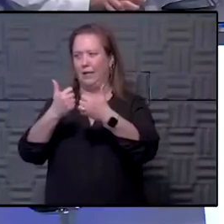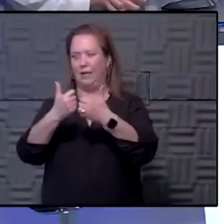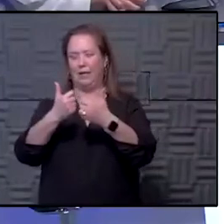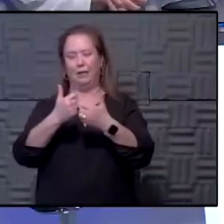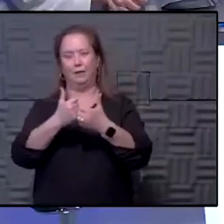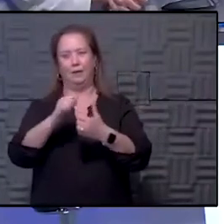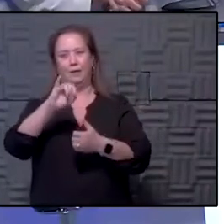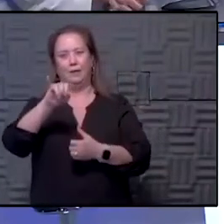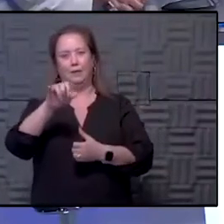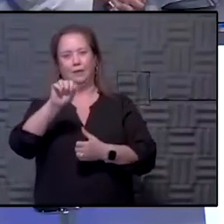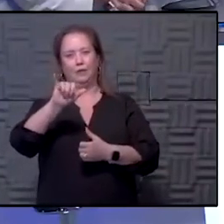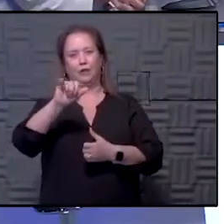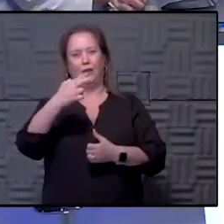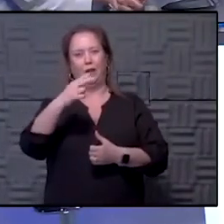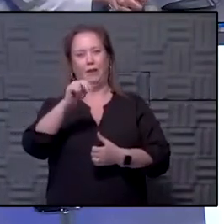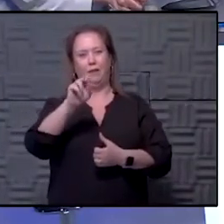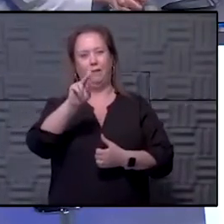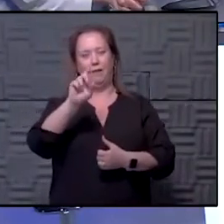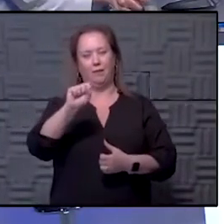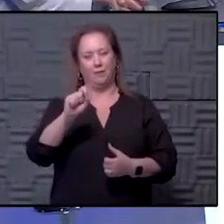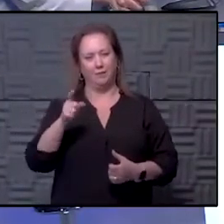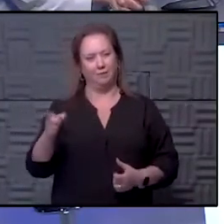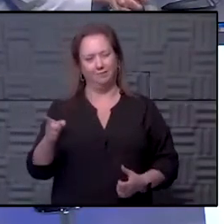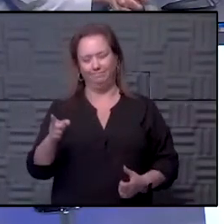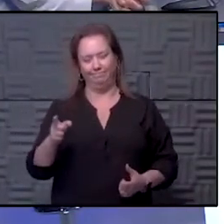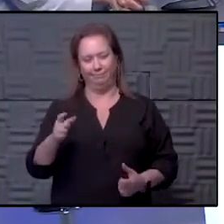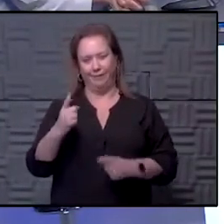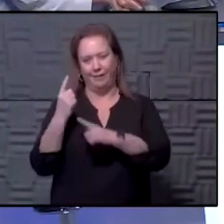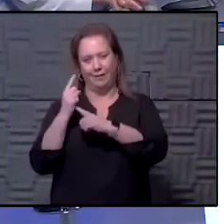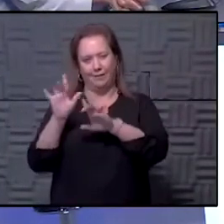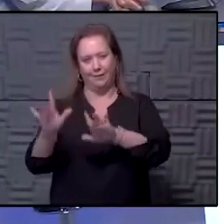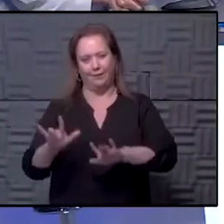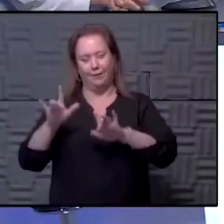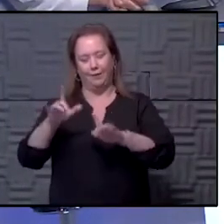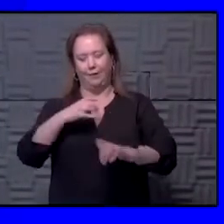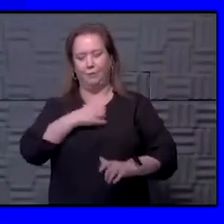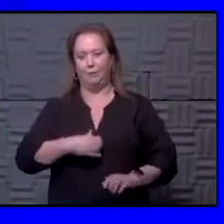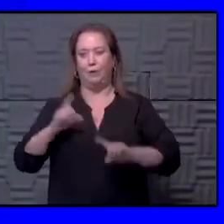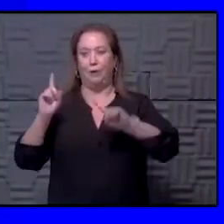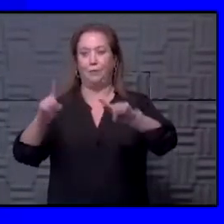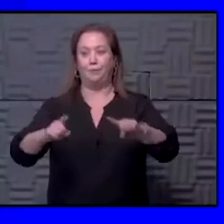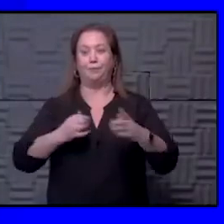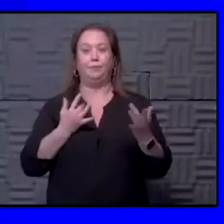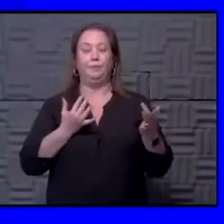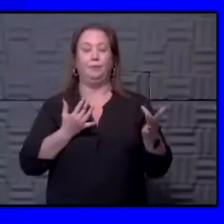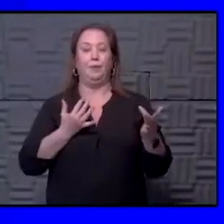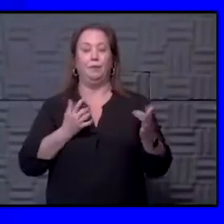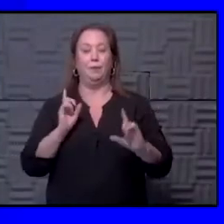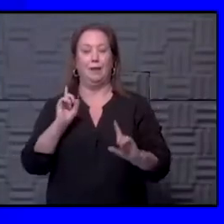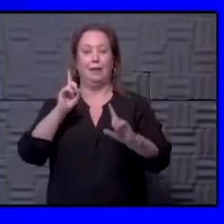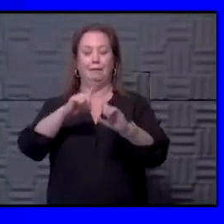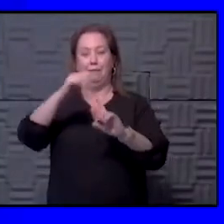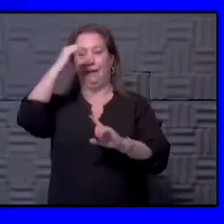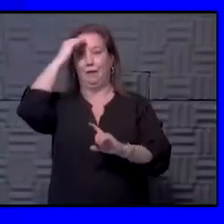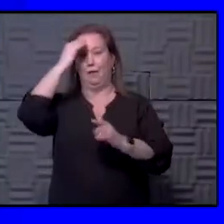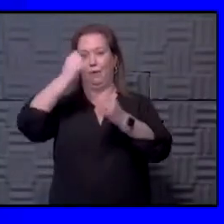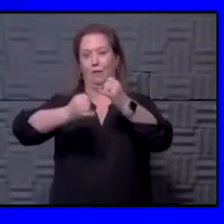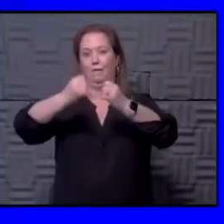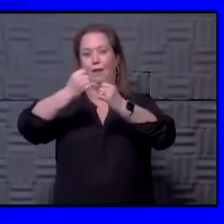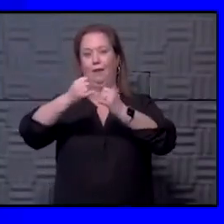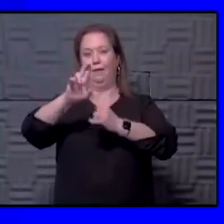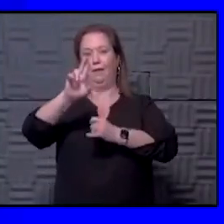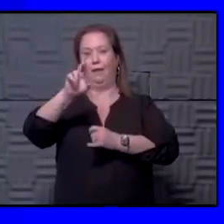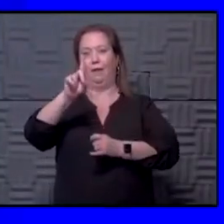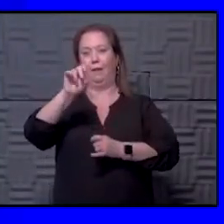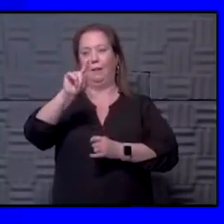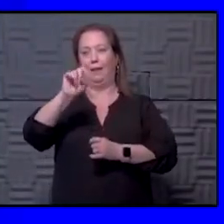Yeah, the Jayhawks got robbed last year, so too bad we can't go to that. I was waiting until I know the final updates